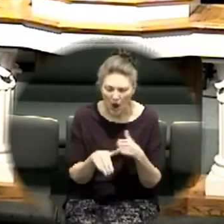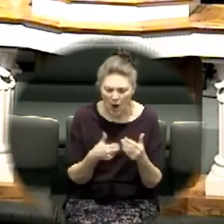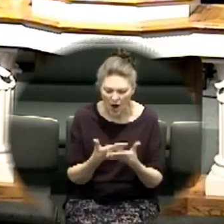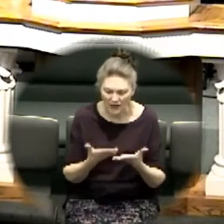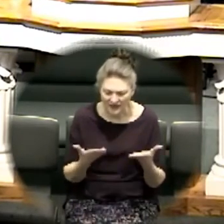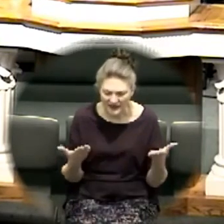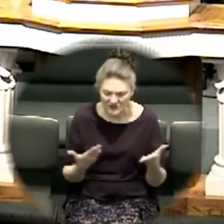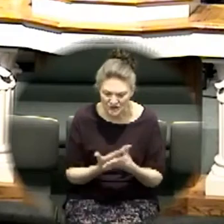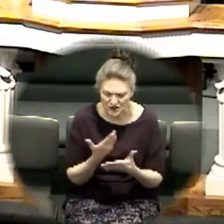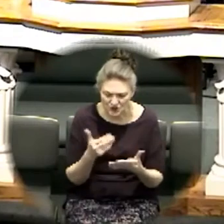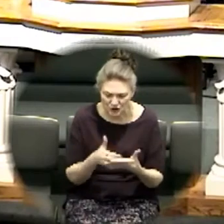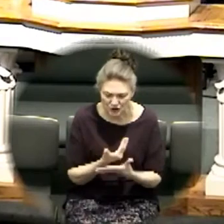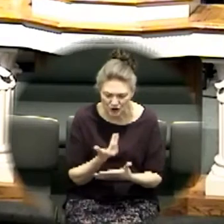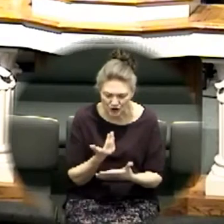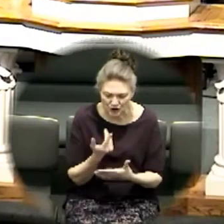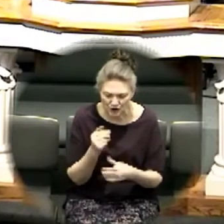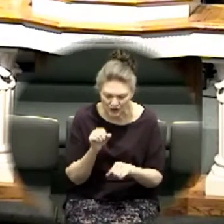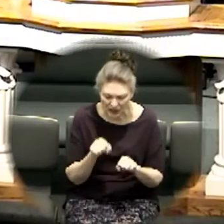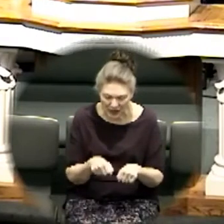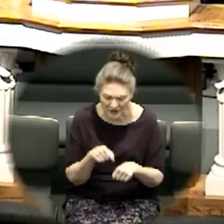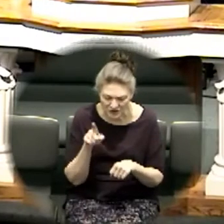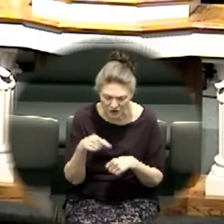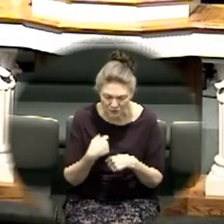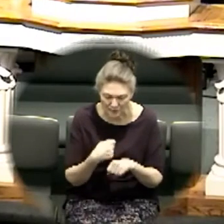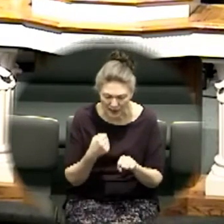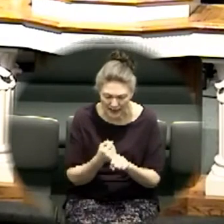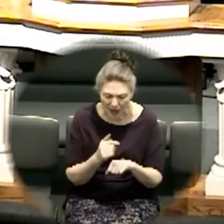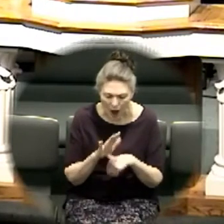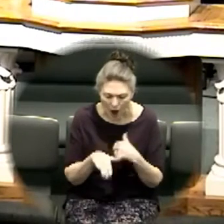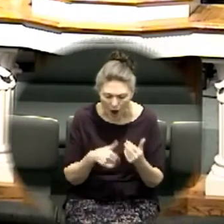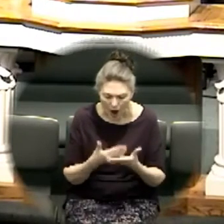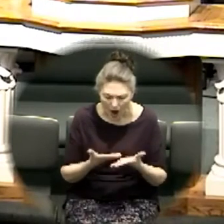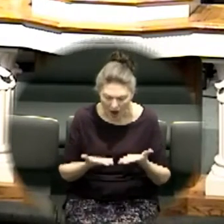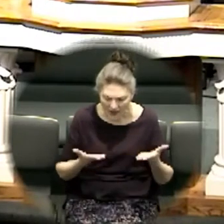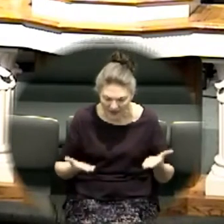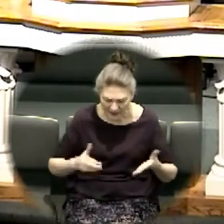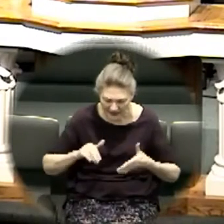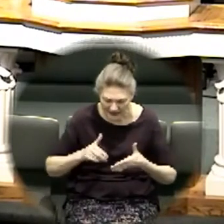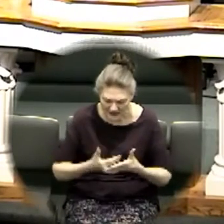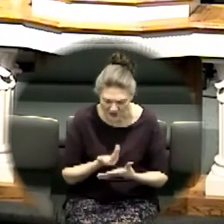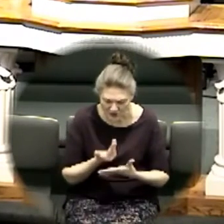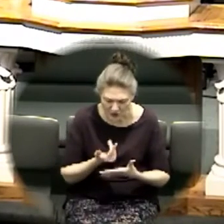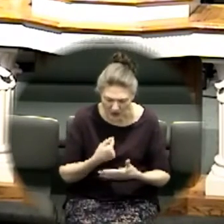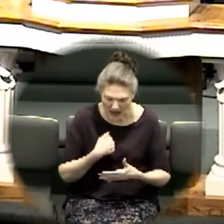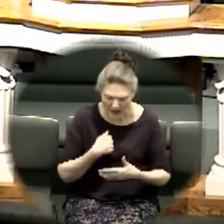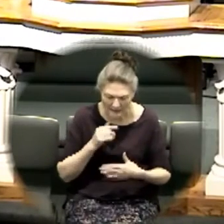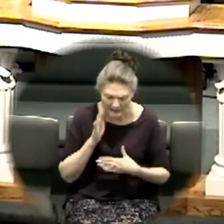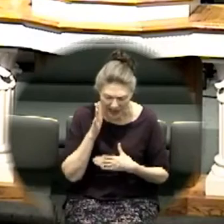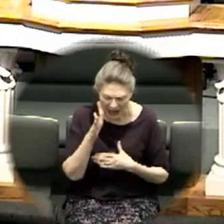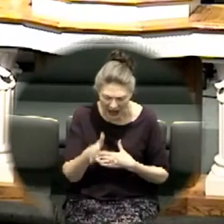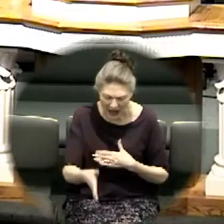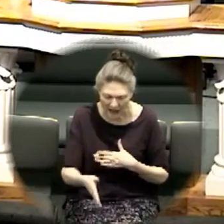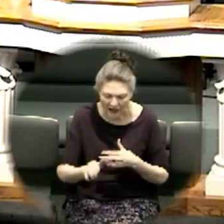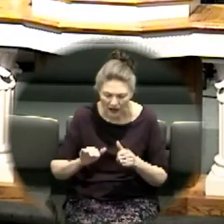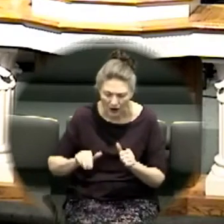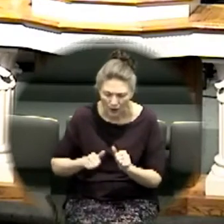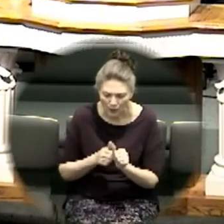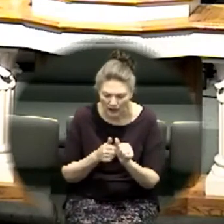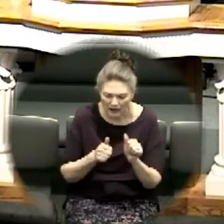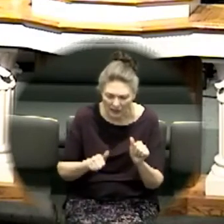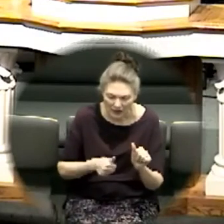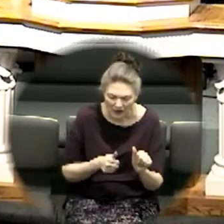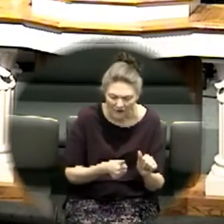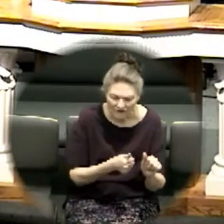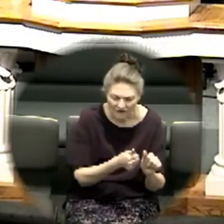we believe you can raise the dead Lord we believe you can restore we believe you can set